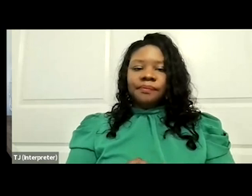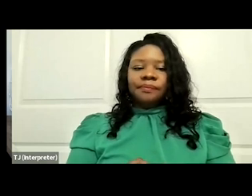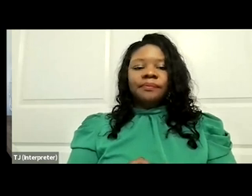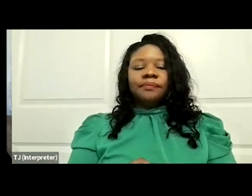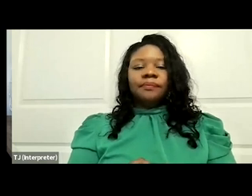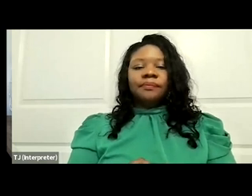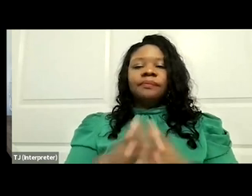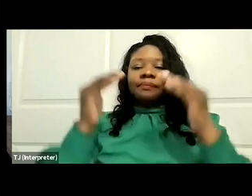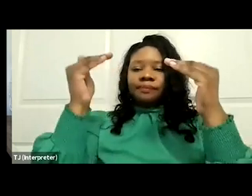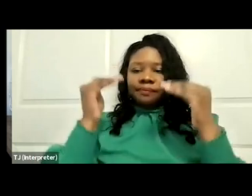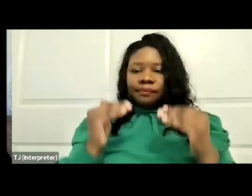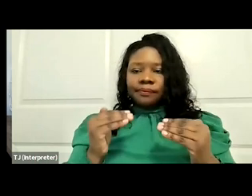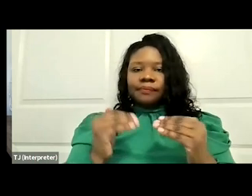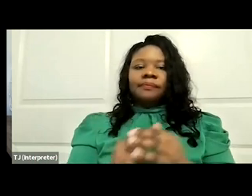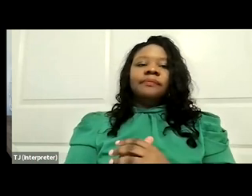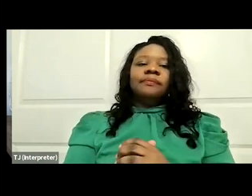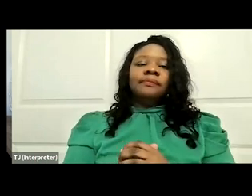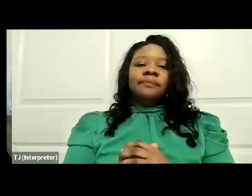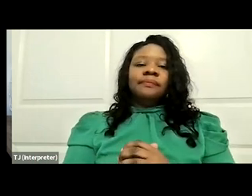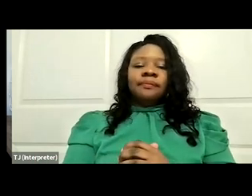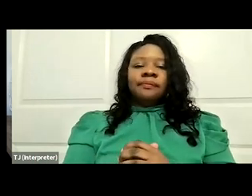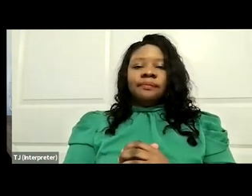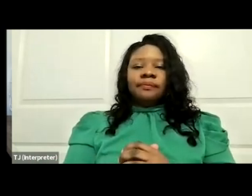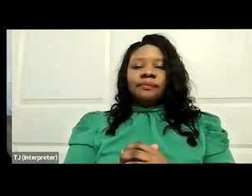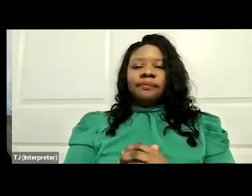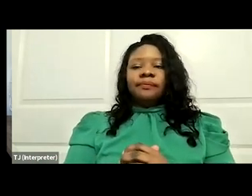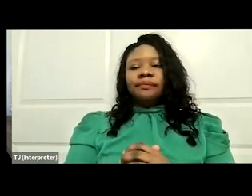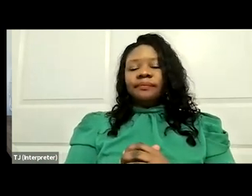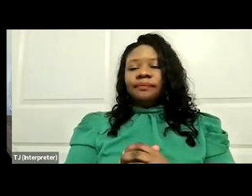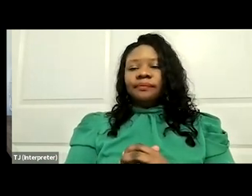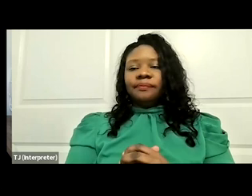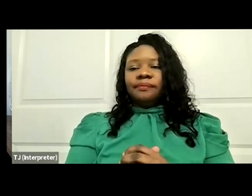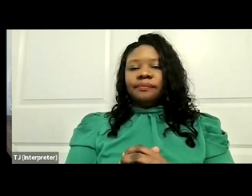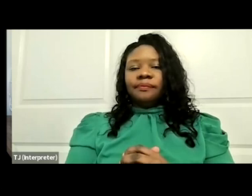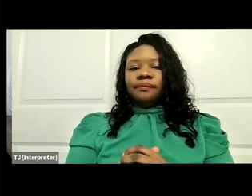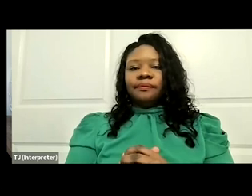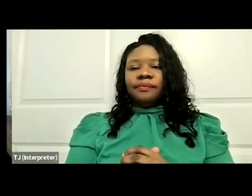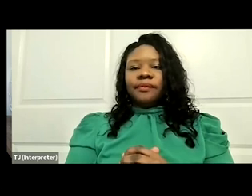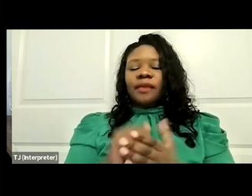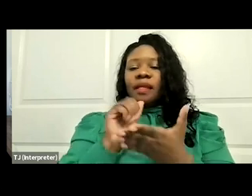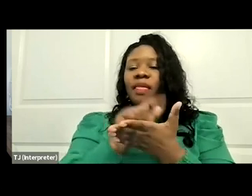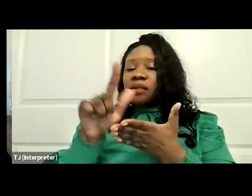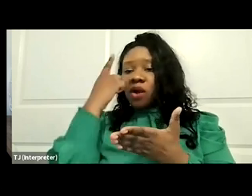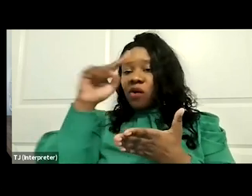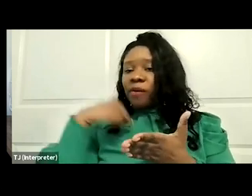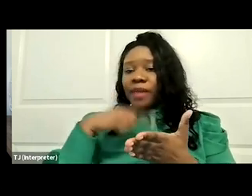Next slide, please. Next Next slide, And that's all for me for now.